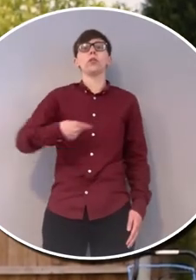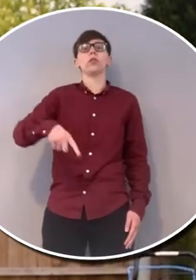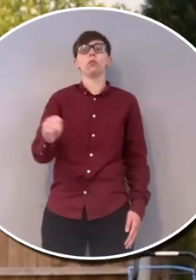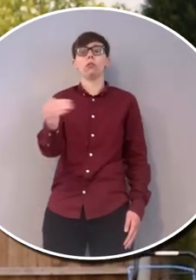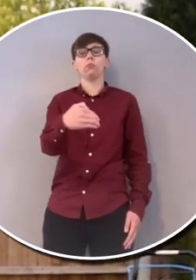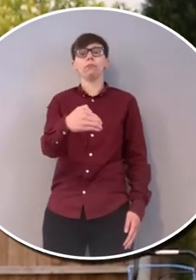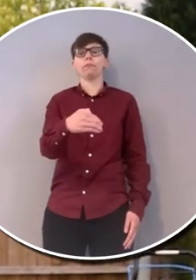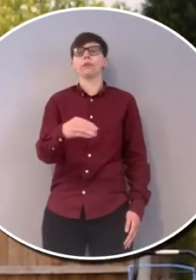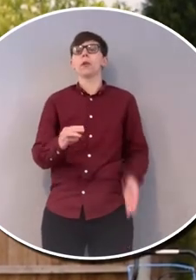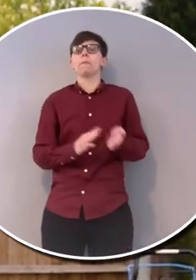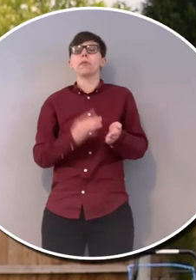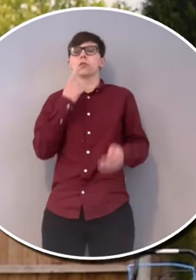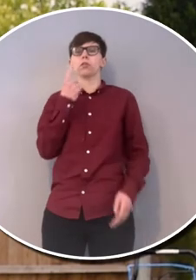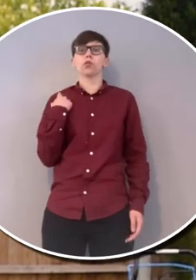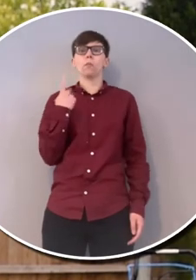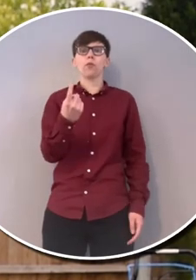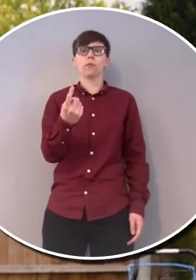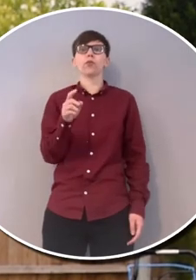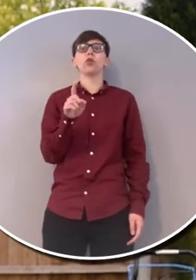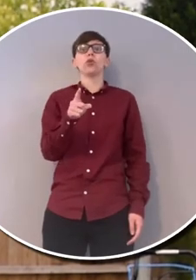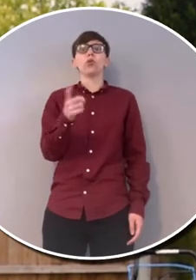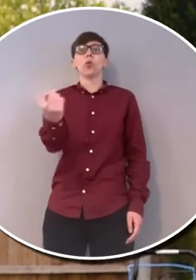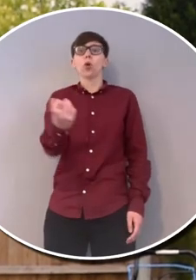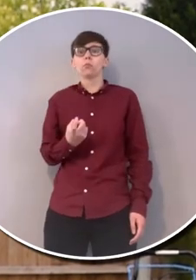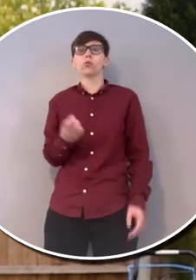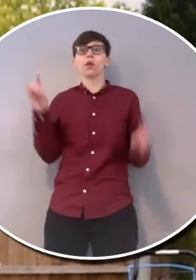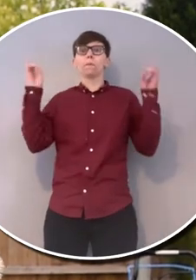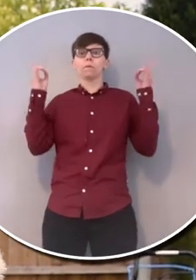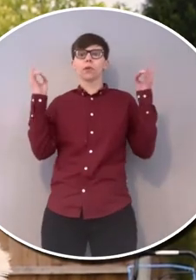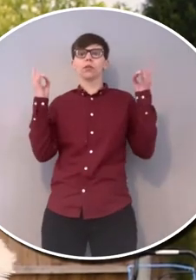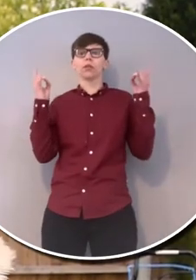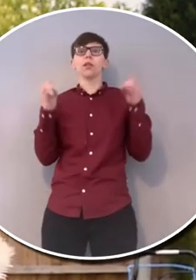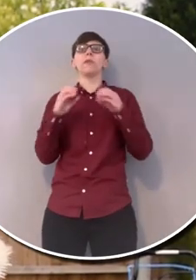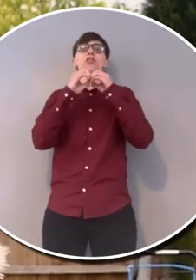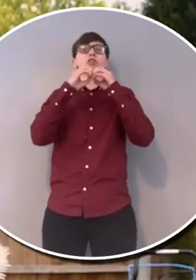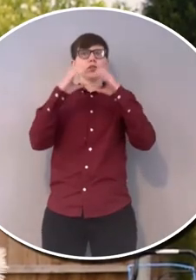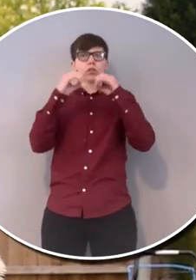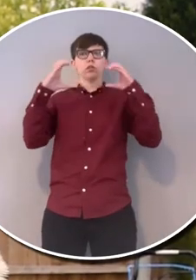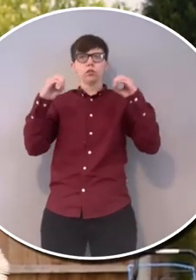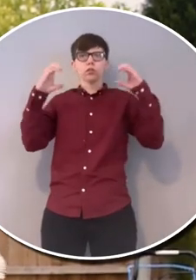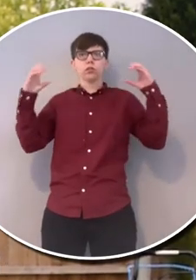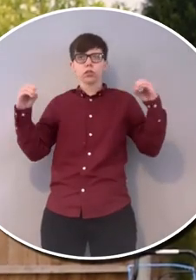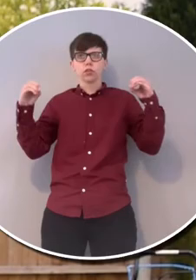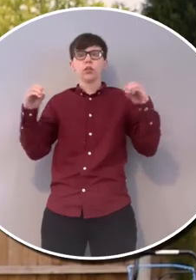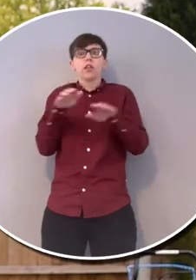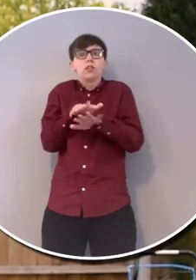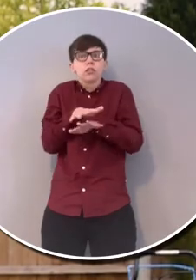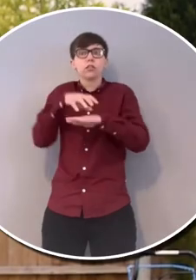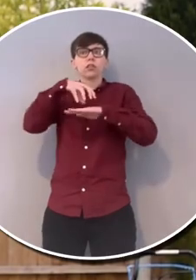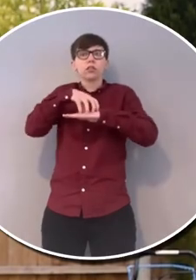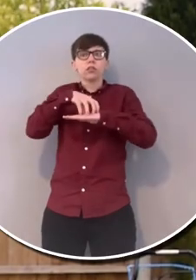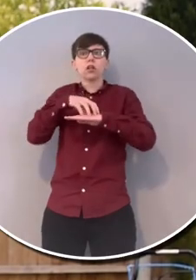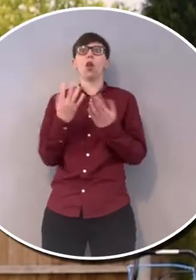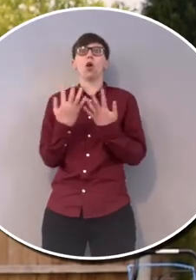go home. She said, but tomorrow you're all invited to our party and there'll be sausages and flapjacks